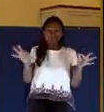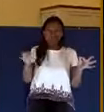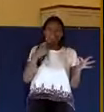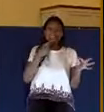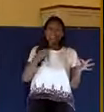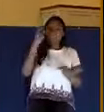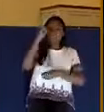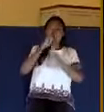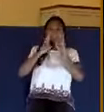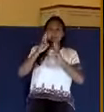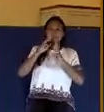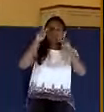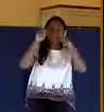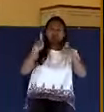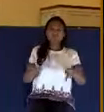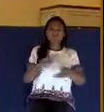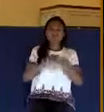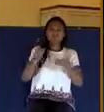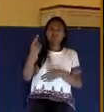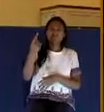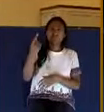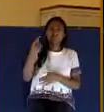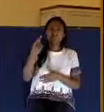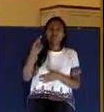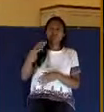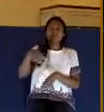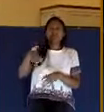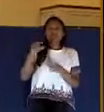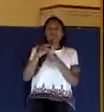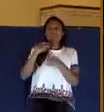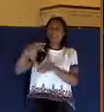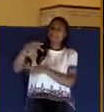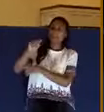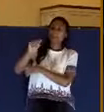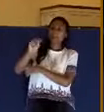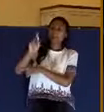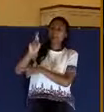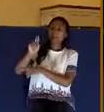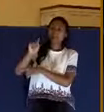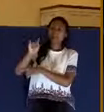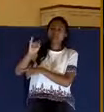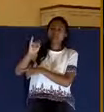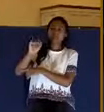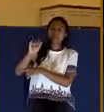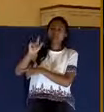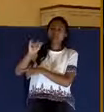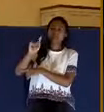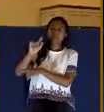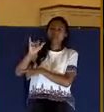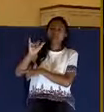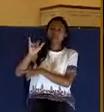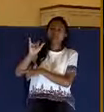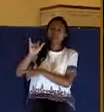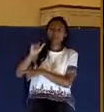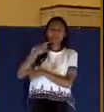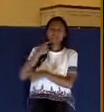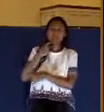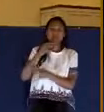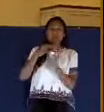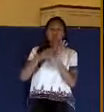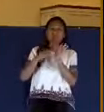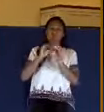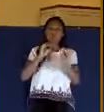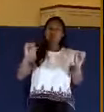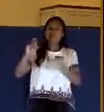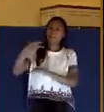the end of verse 1. It's translated partiality in other places, show no partiality. But it's from a